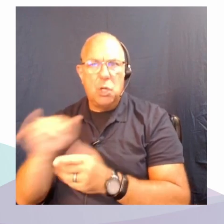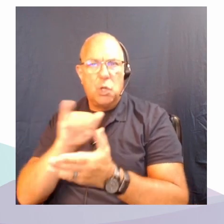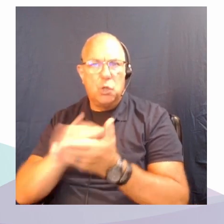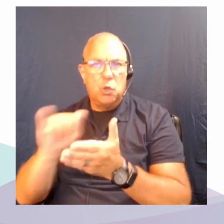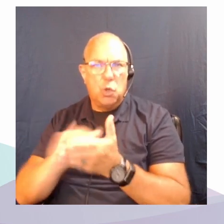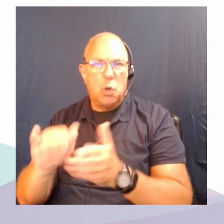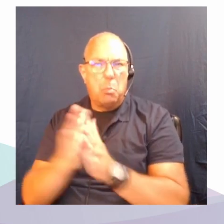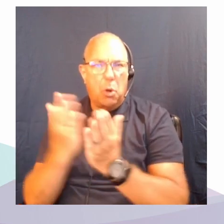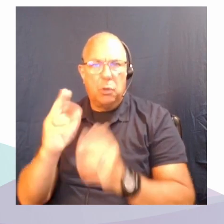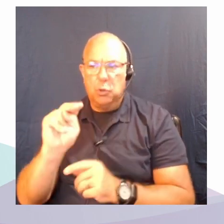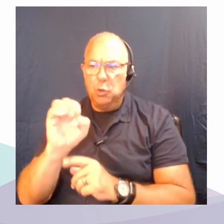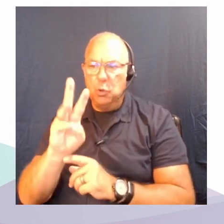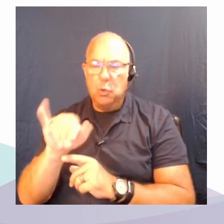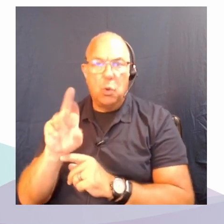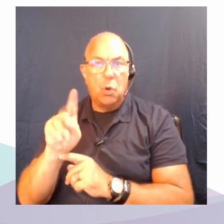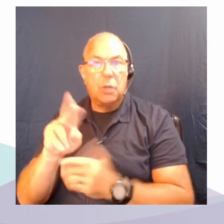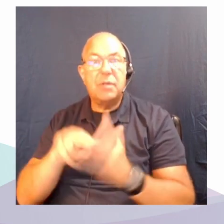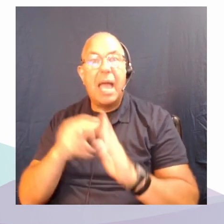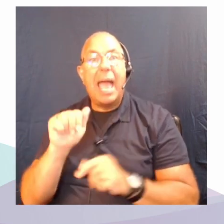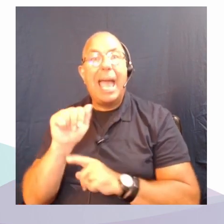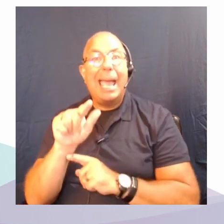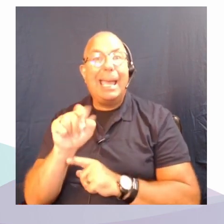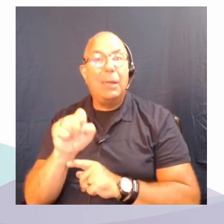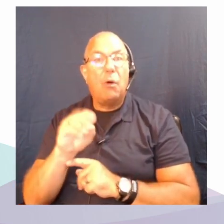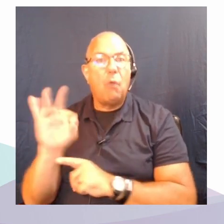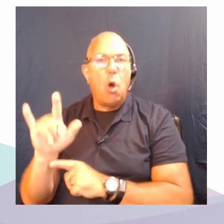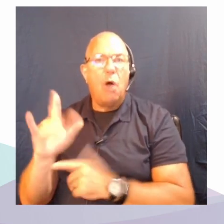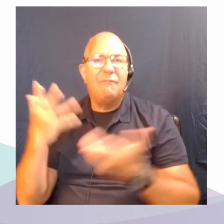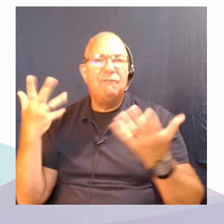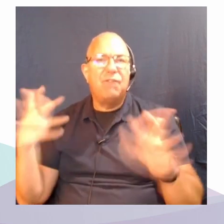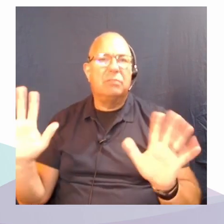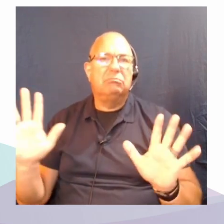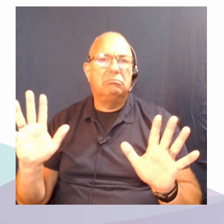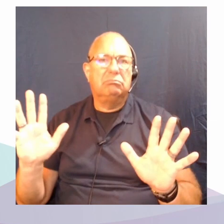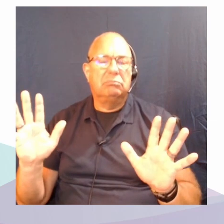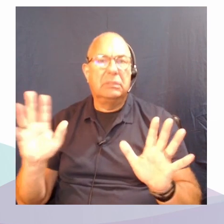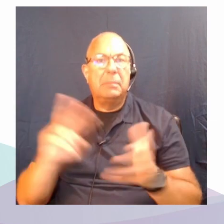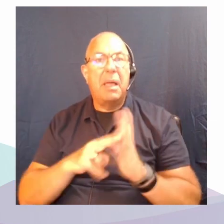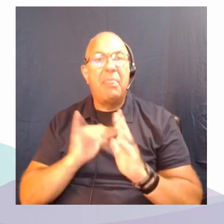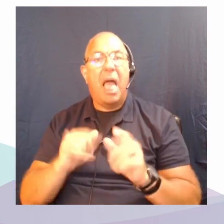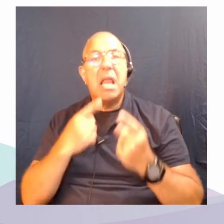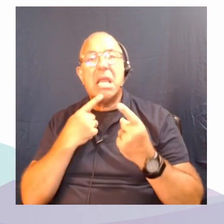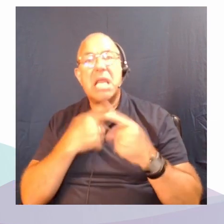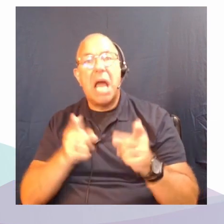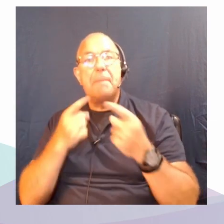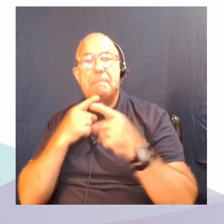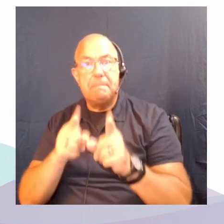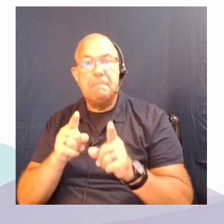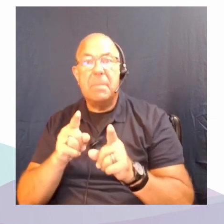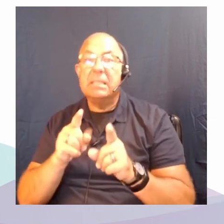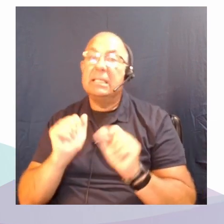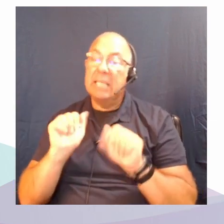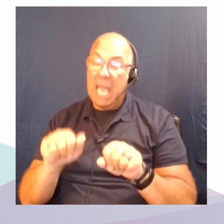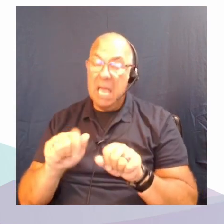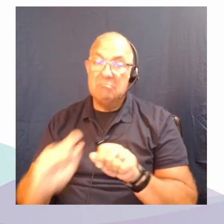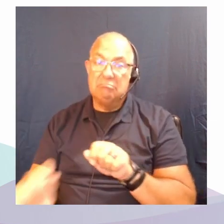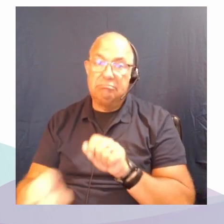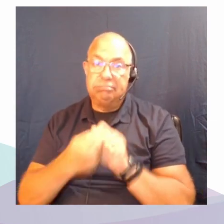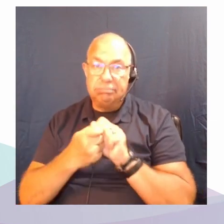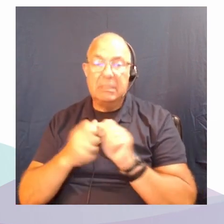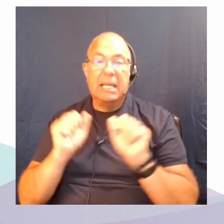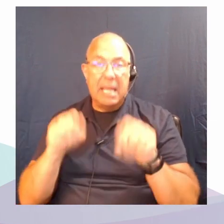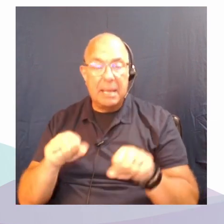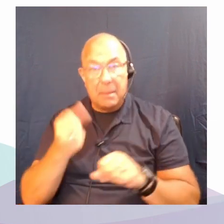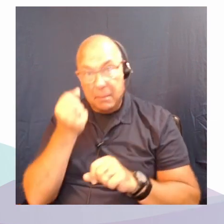oil is over and those kind of pronouncements can come back to bite you um especially given the kinds of things are